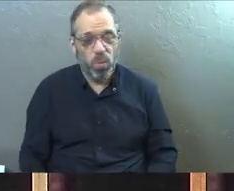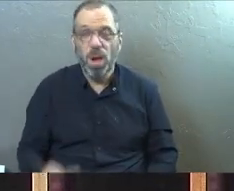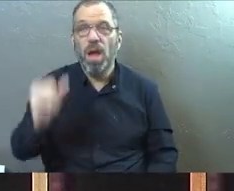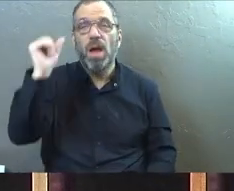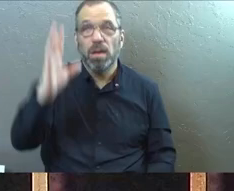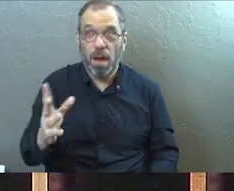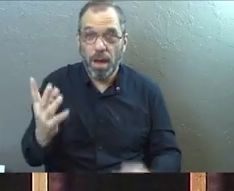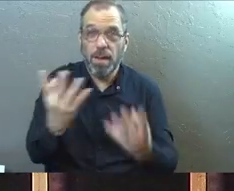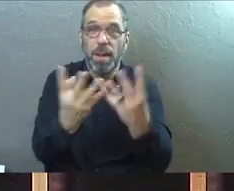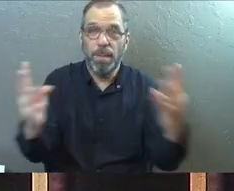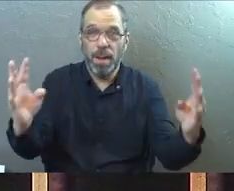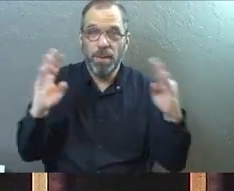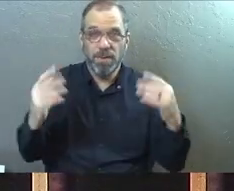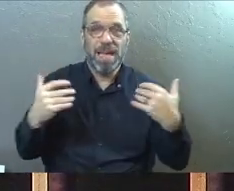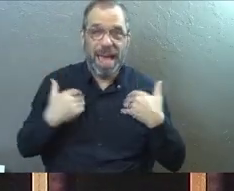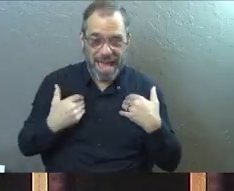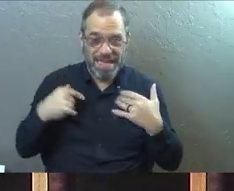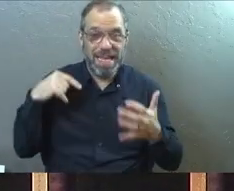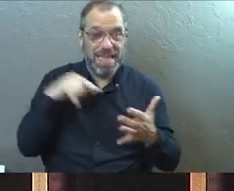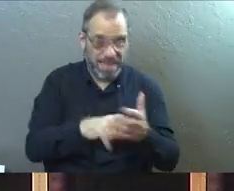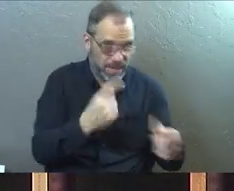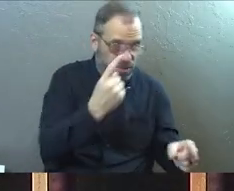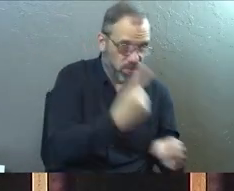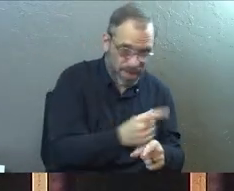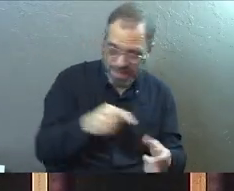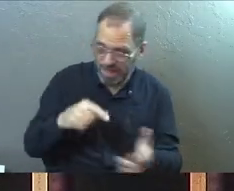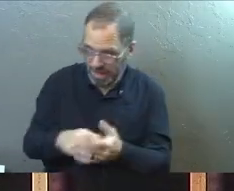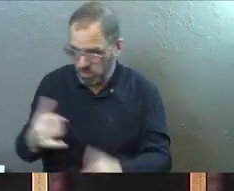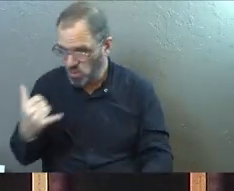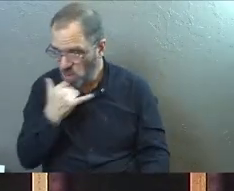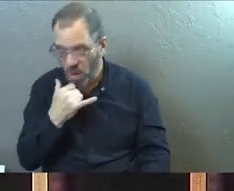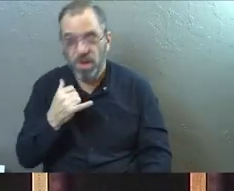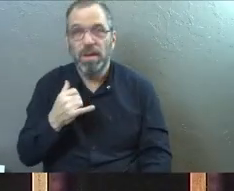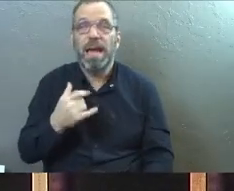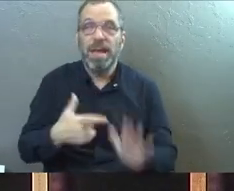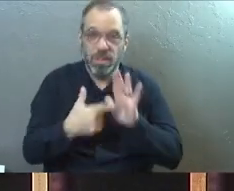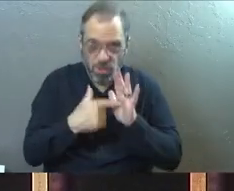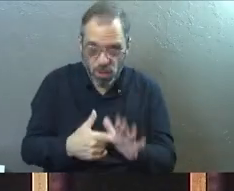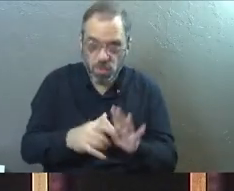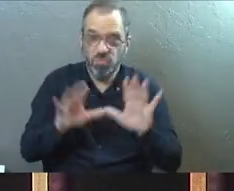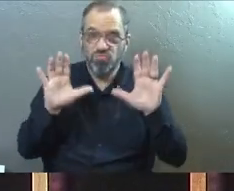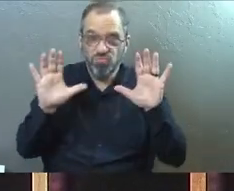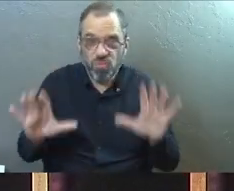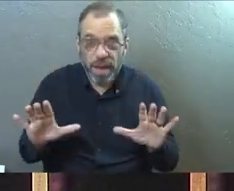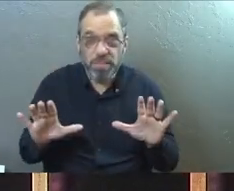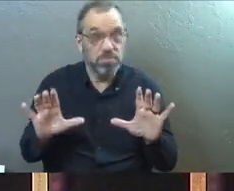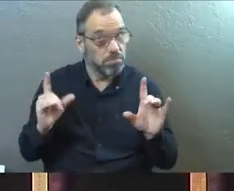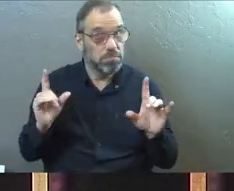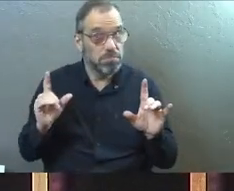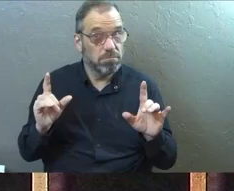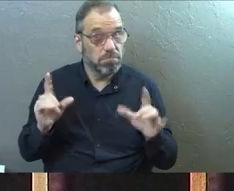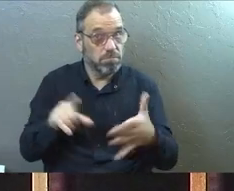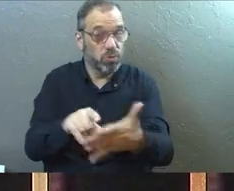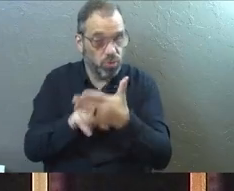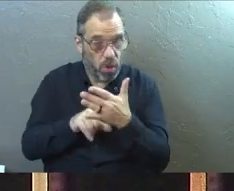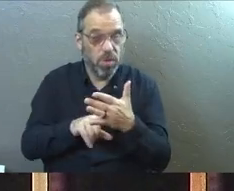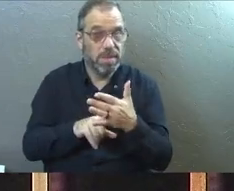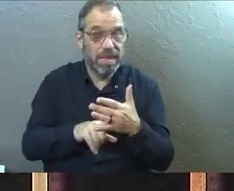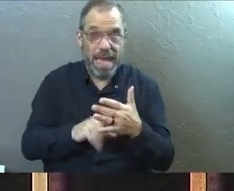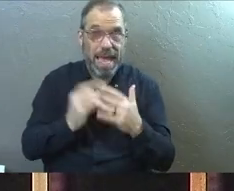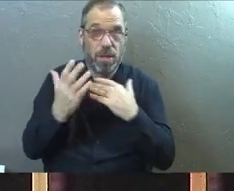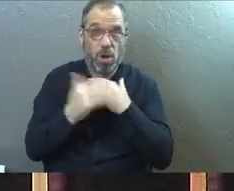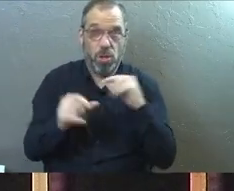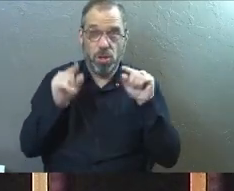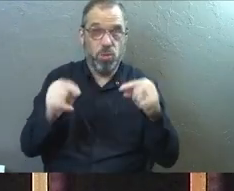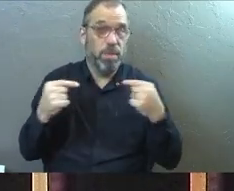God has his barriers. He says, this is right and this is wrong and he reveals those to us, right? And neither is he calling